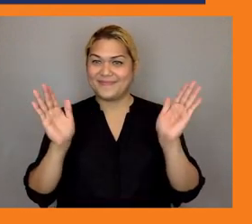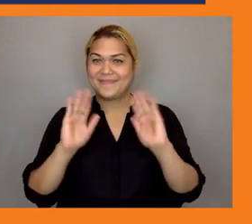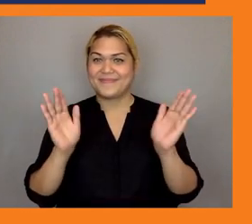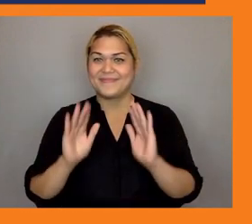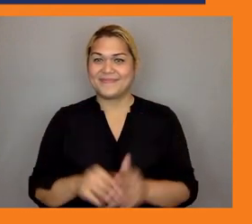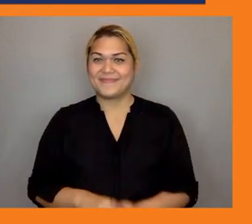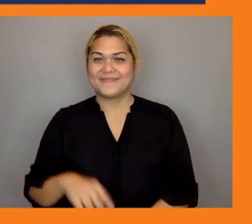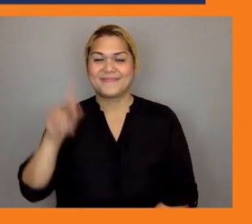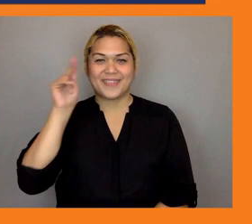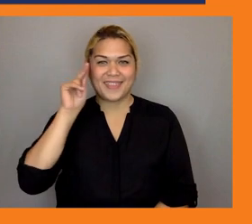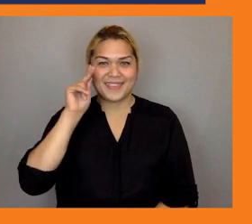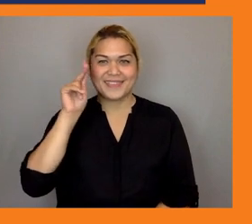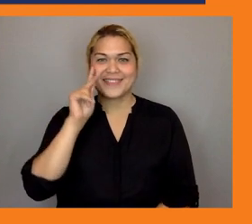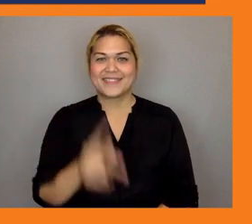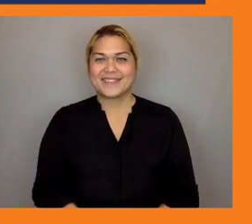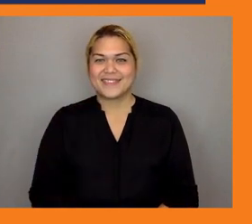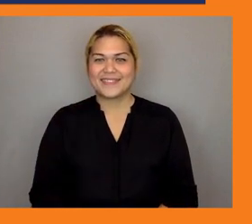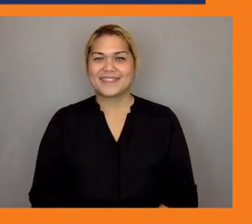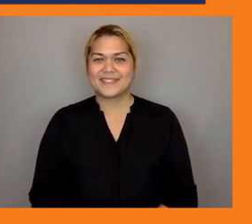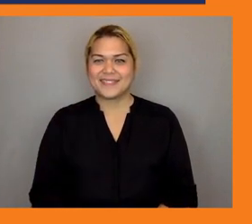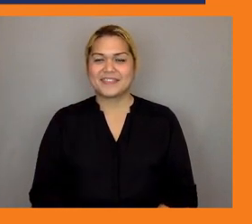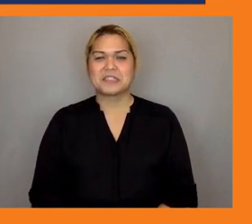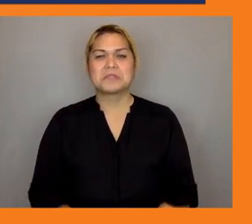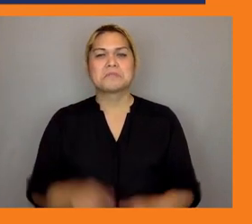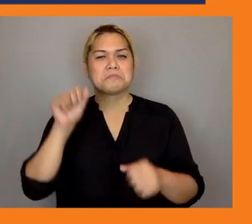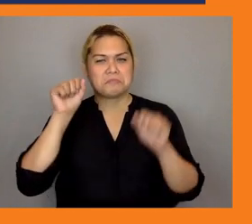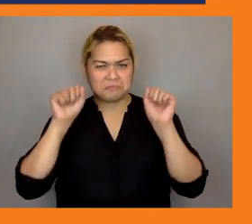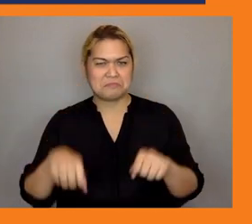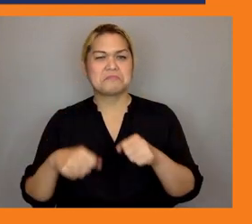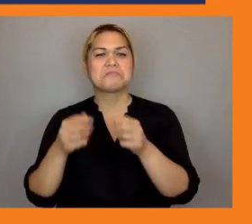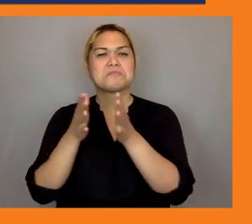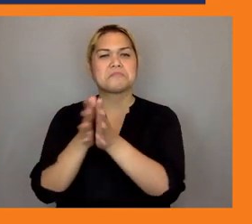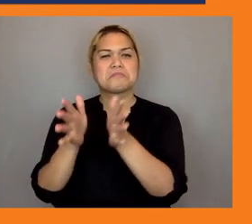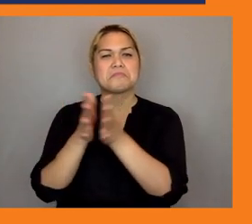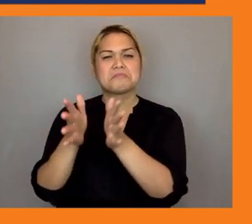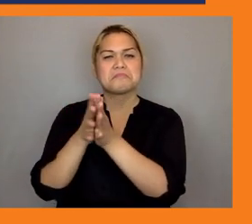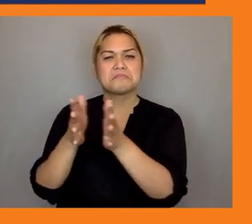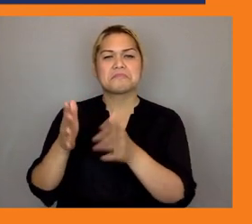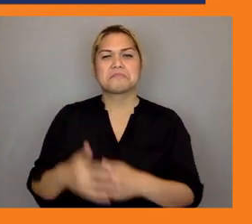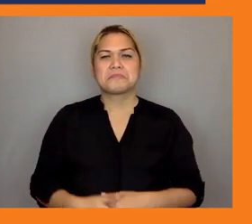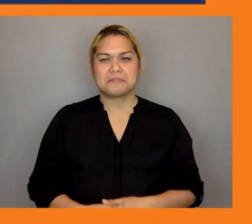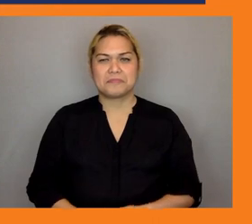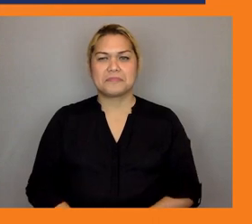understand what just transition means and what's the current landscape like for the asia pacific region